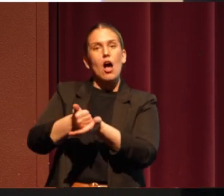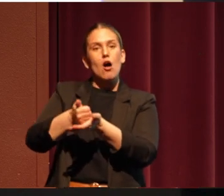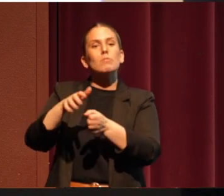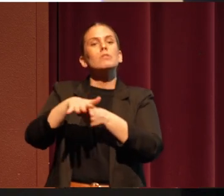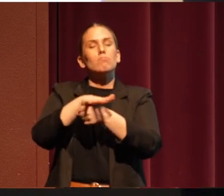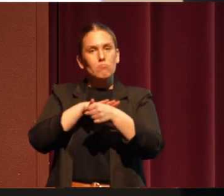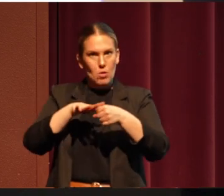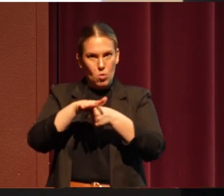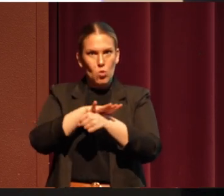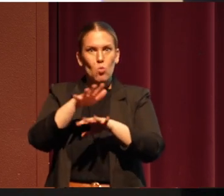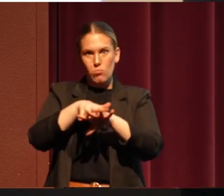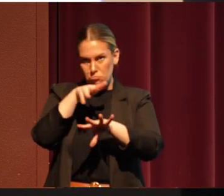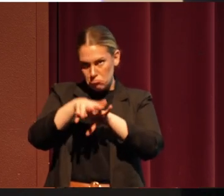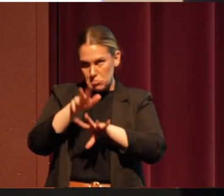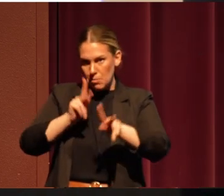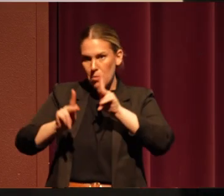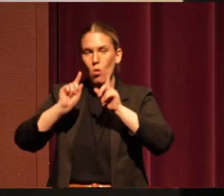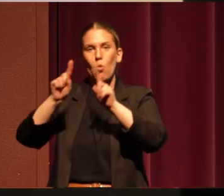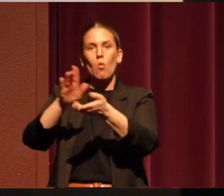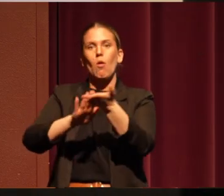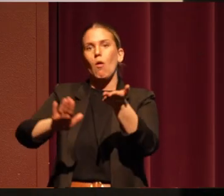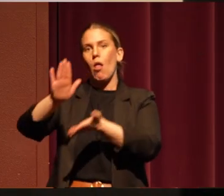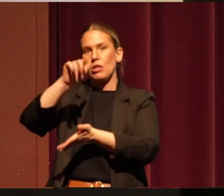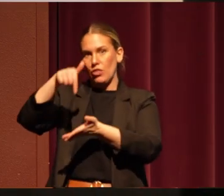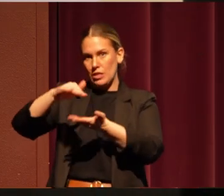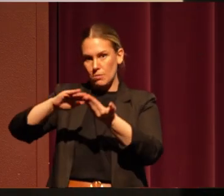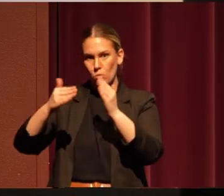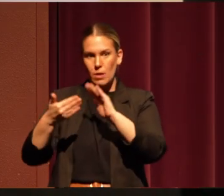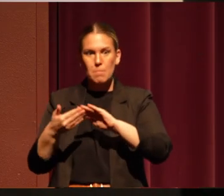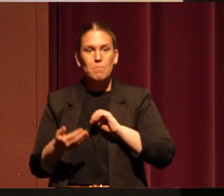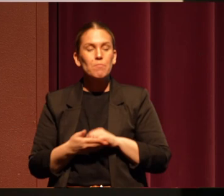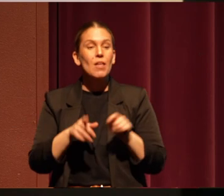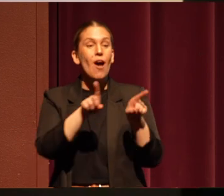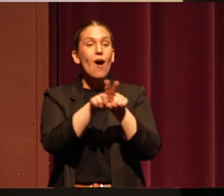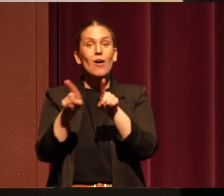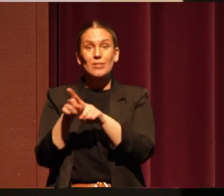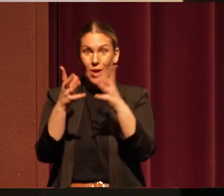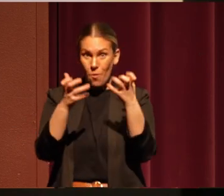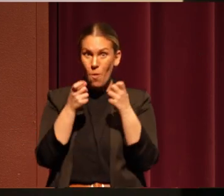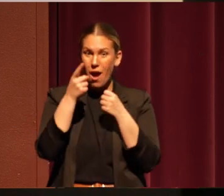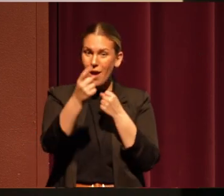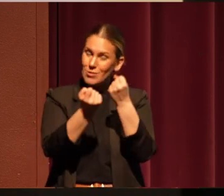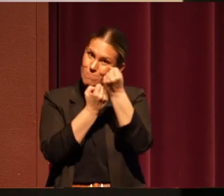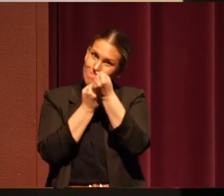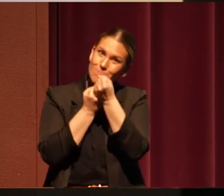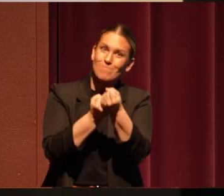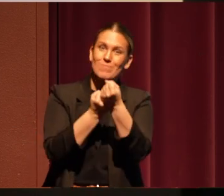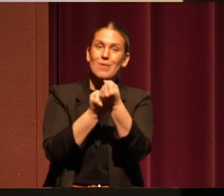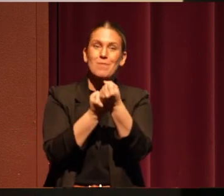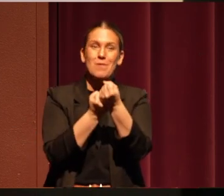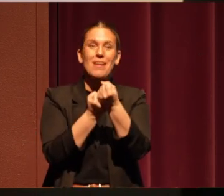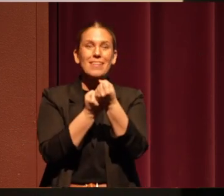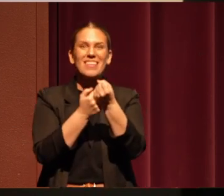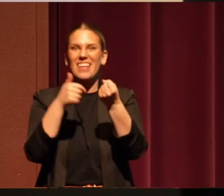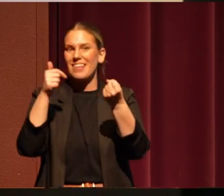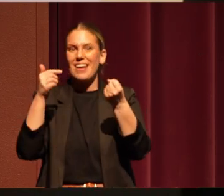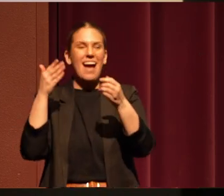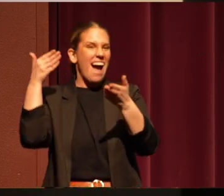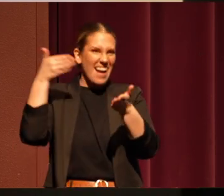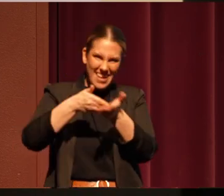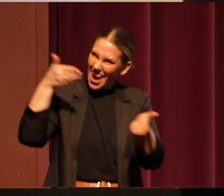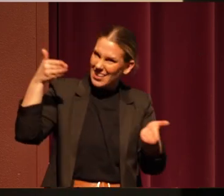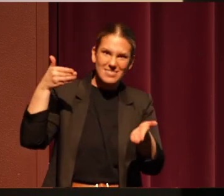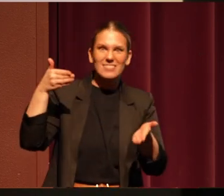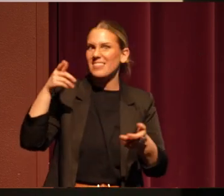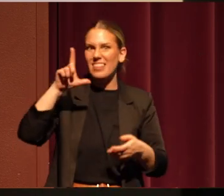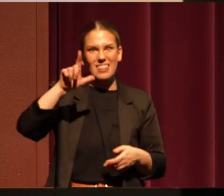college in this community. And lastly, I'm going to ask you to stand with us against this 800-acre landfill that they are